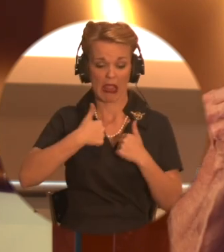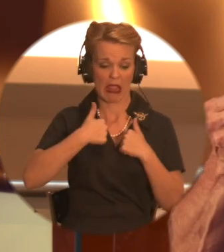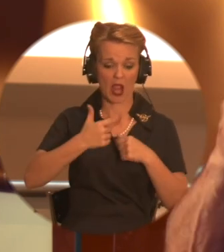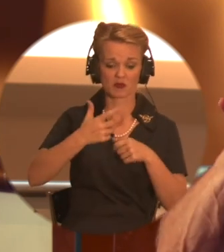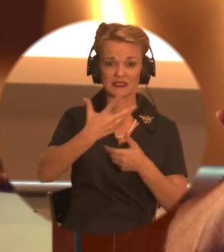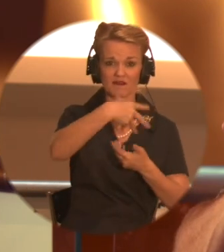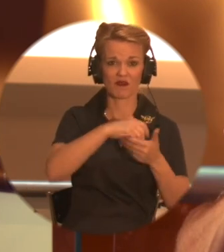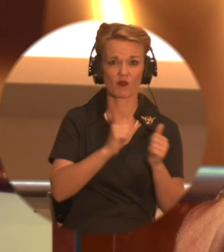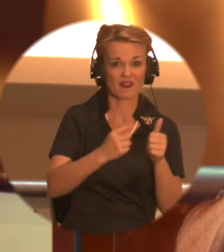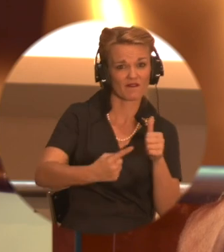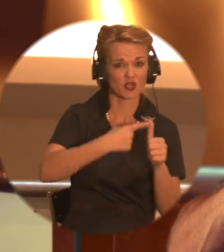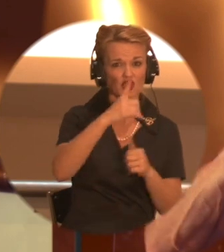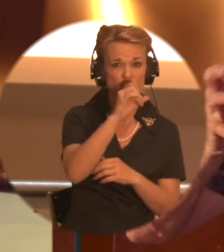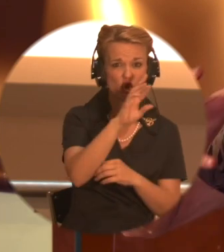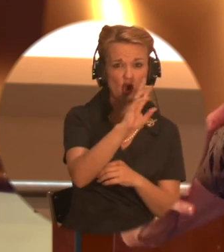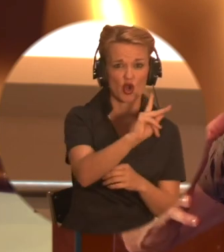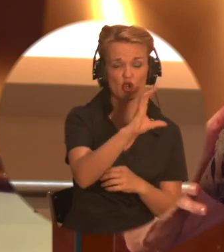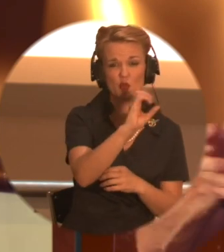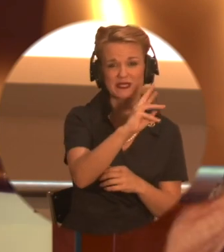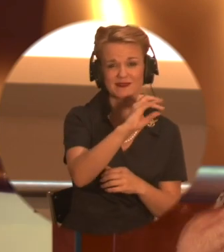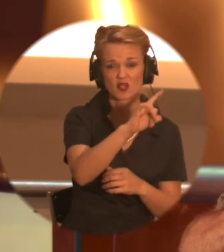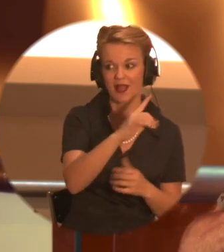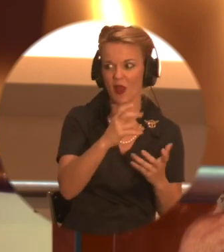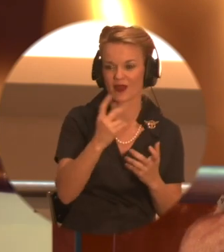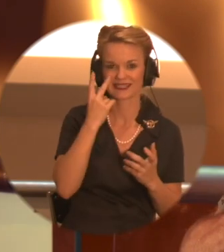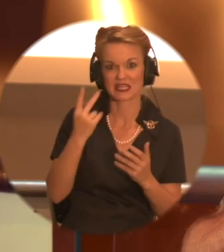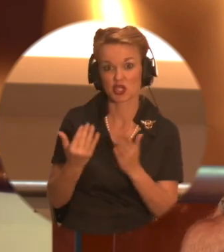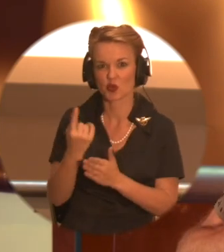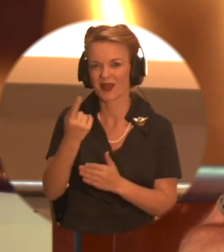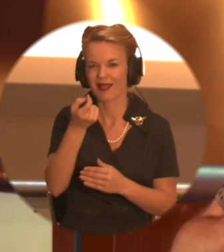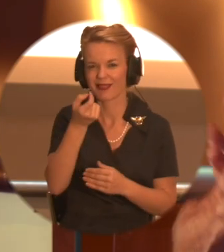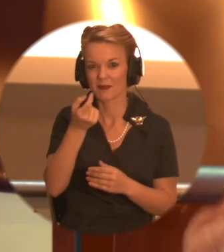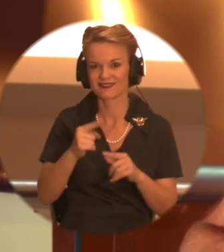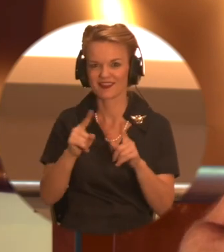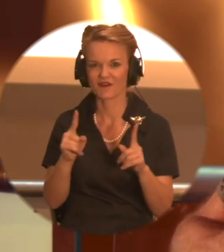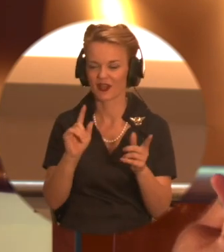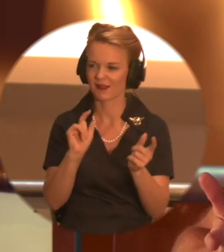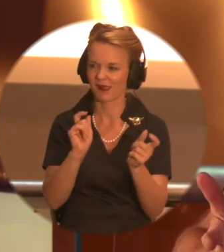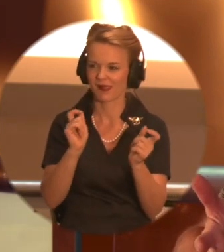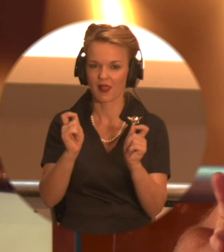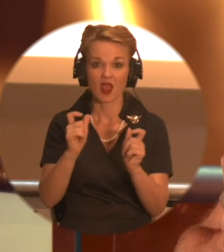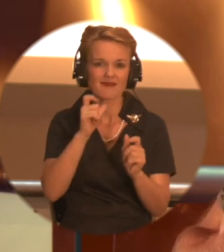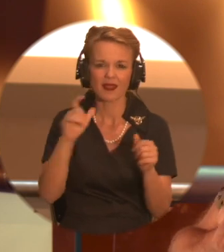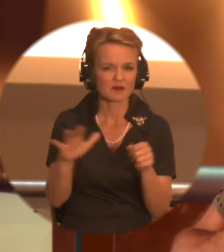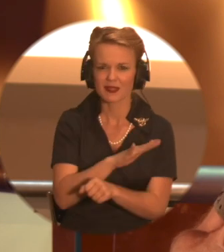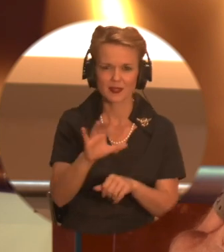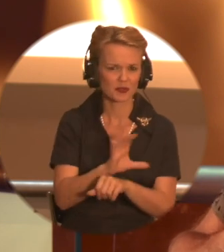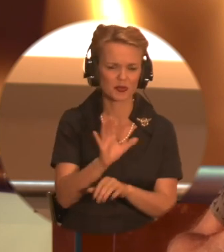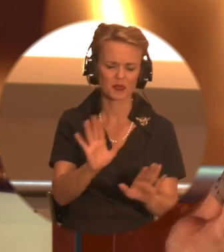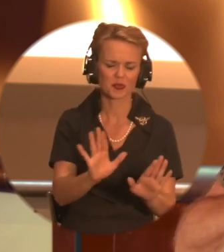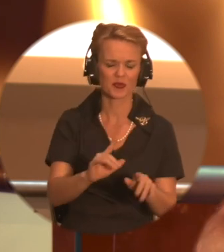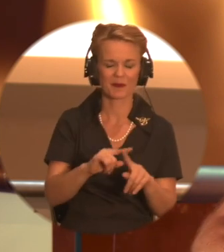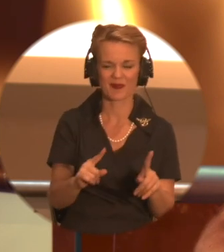I would like to see that, to see that have evolved in some way. Yeah. Without necessarily going into a lot of computer generated stuff. no. love that it's